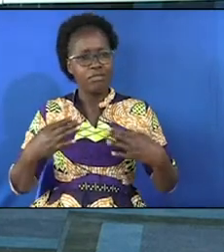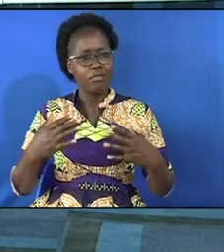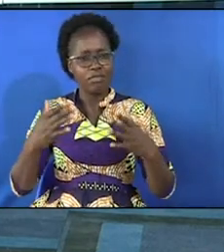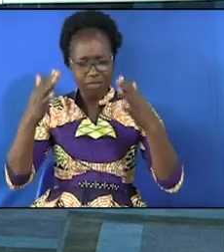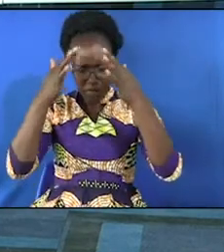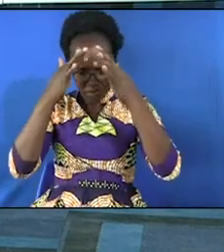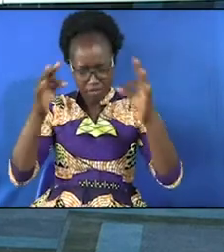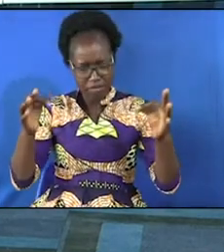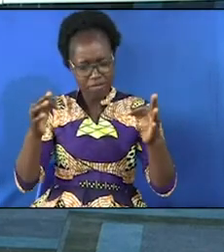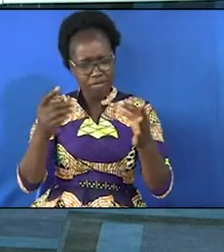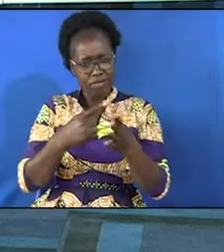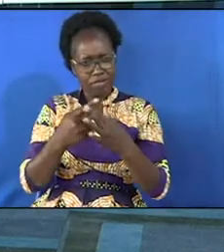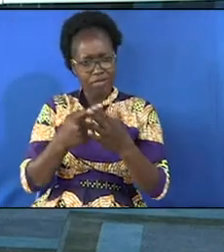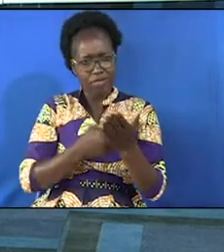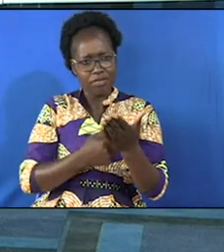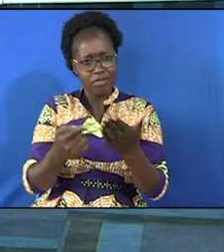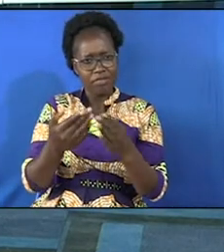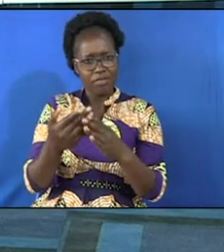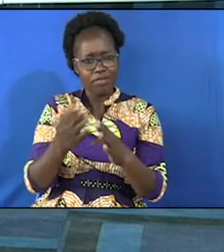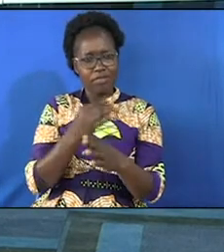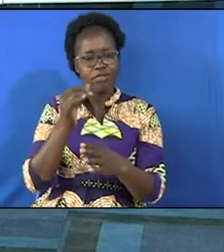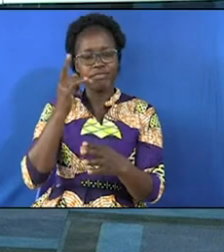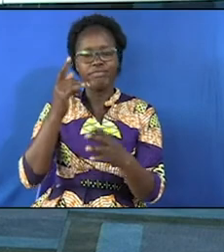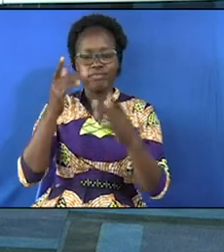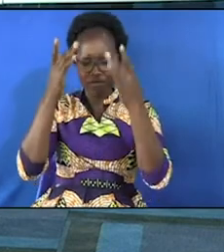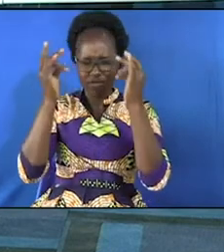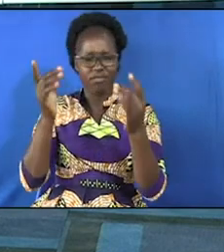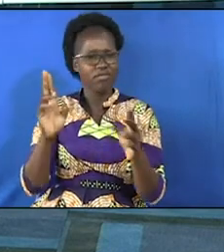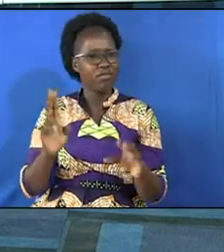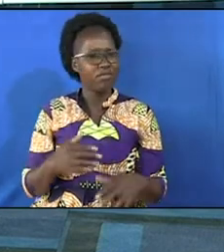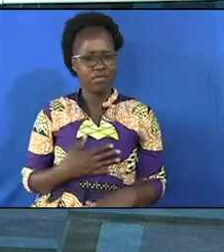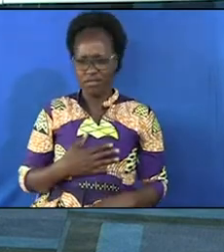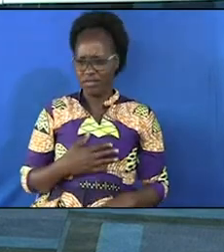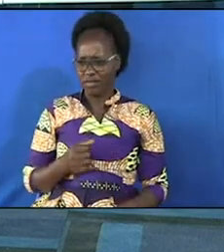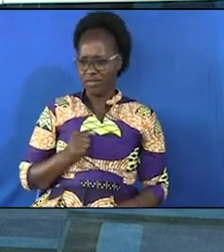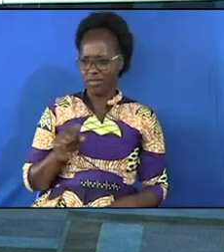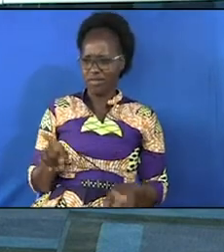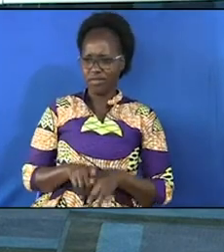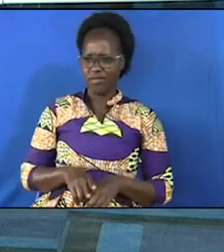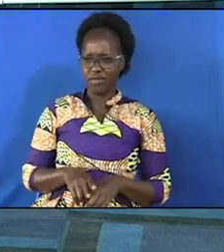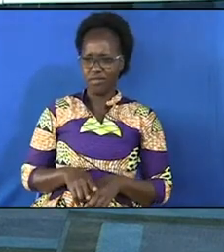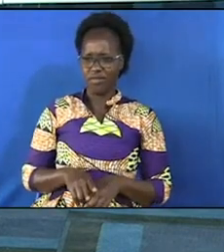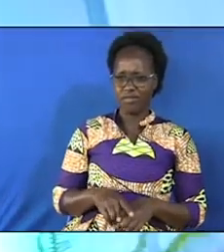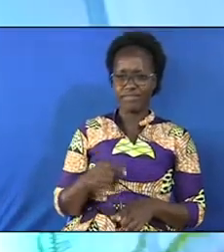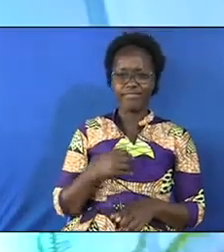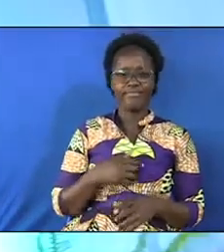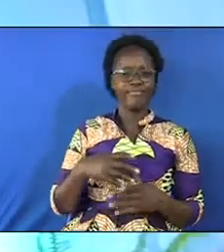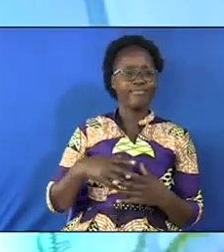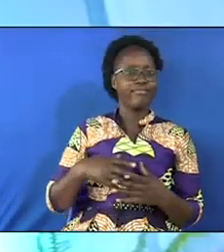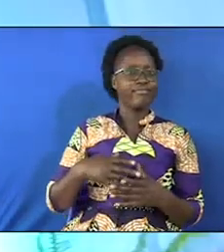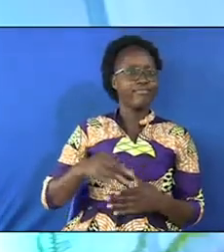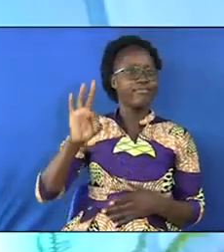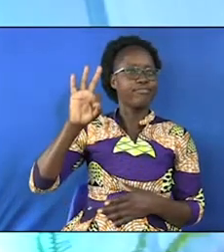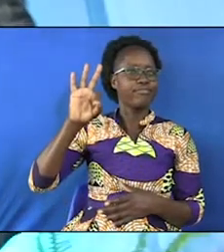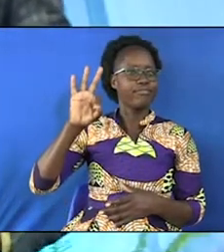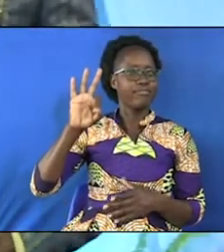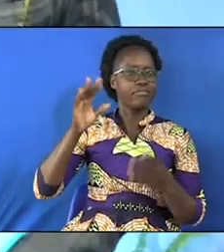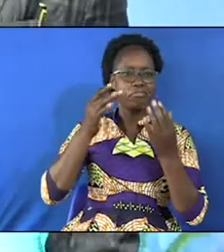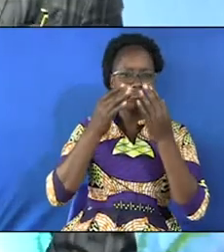then one week before the wedding he wakes up and he says sister sister I'm calling off the wedding